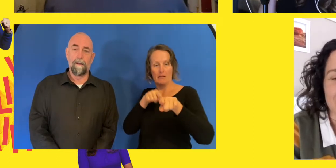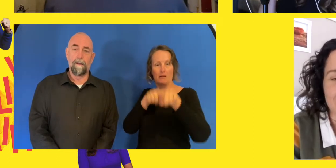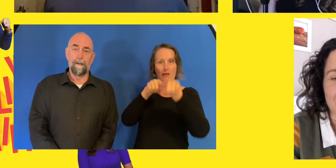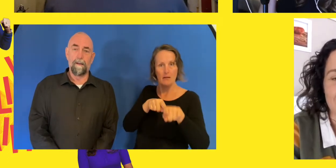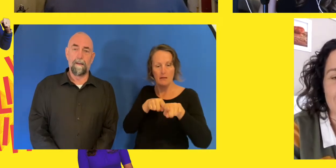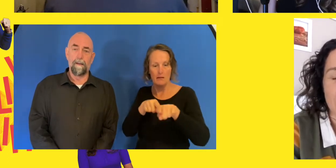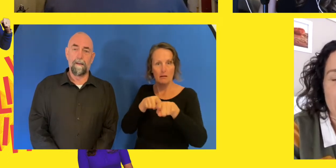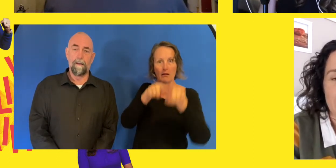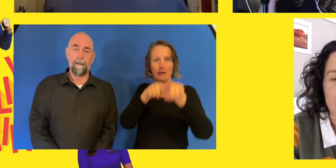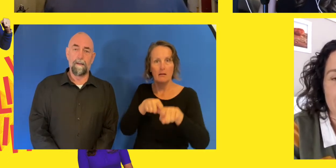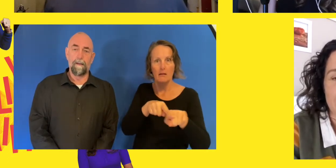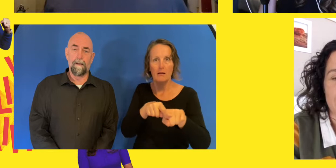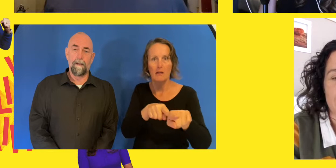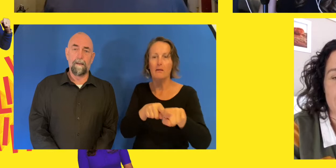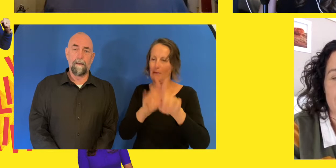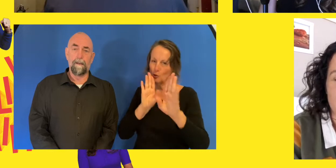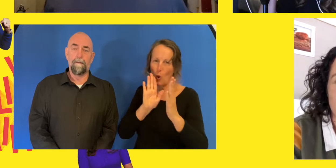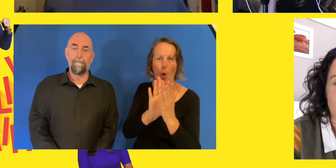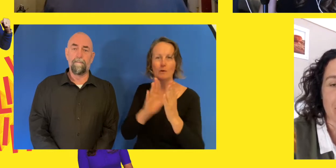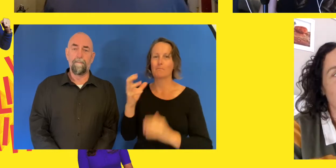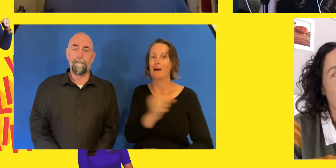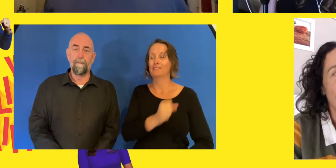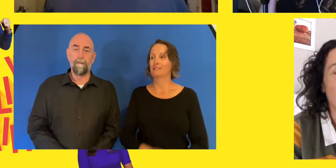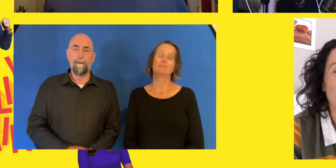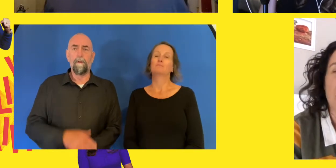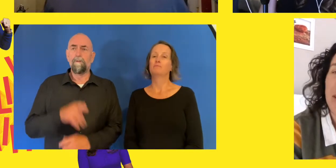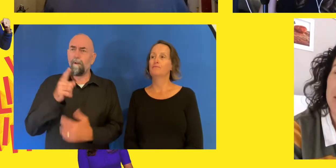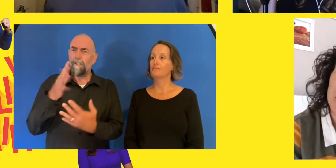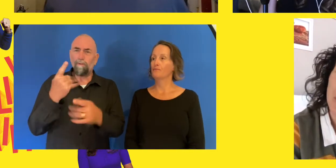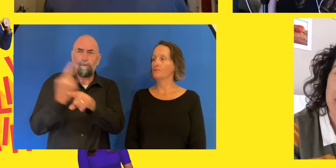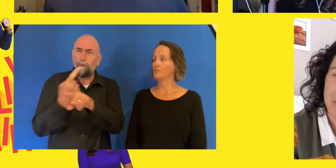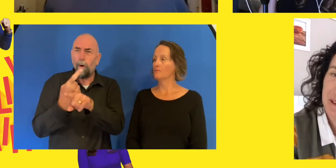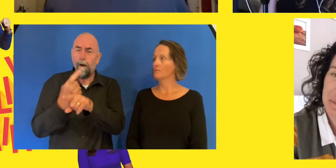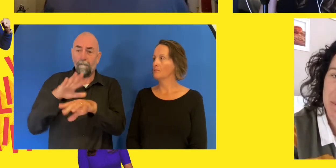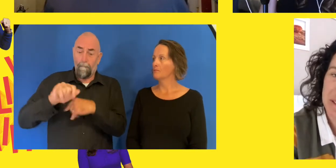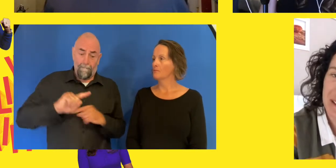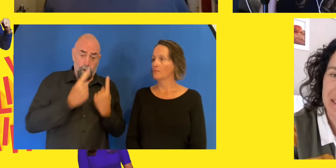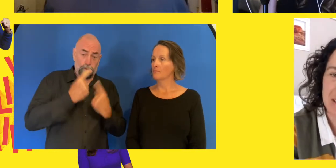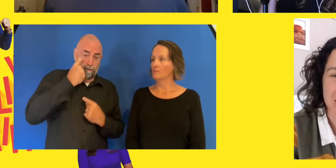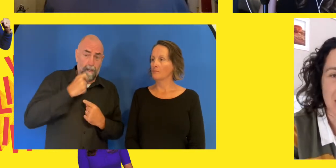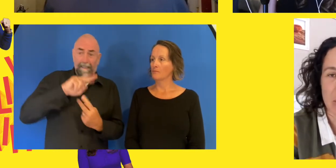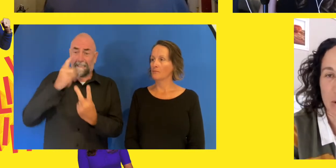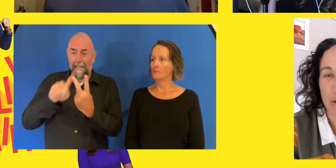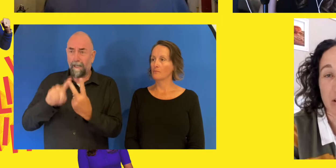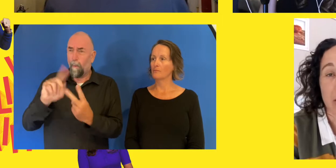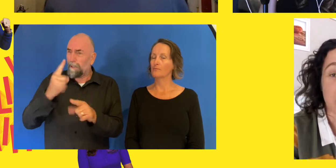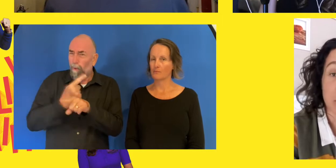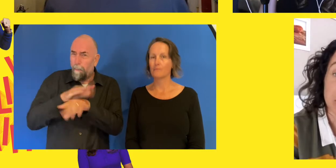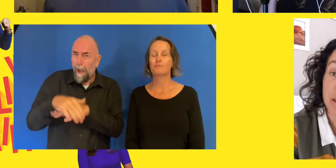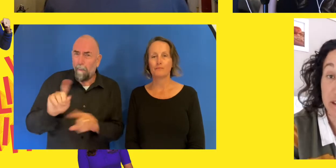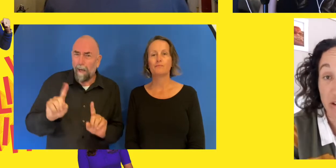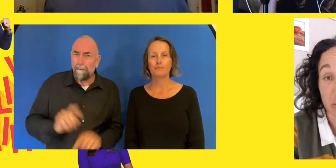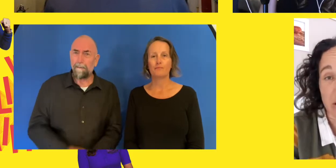So, what conversation did you have between the first run and the second? I think we both, like, you know, one of Bobby's and I's things is that we were always very